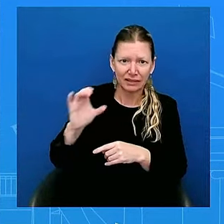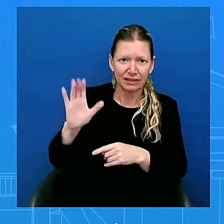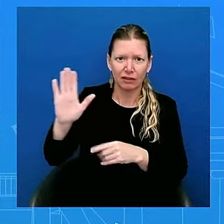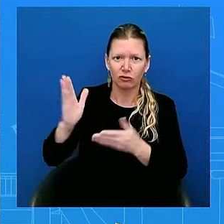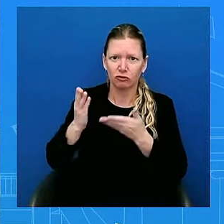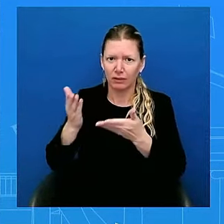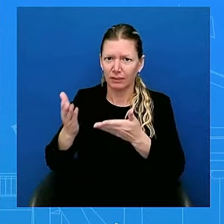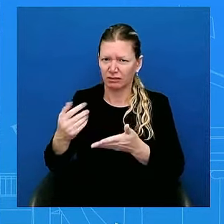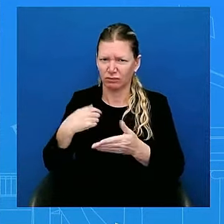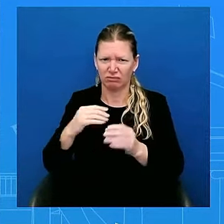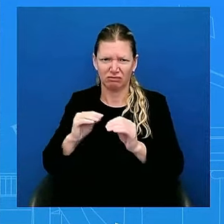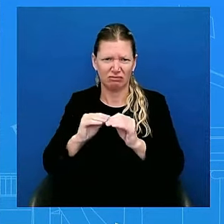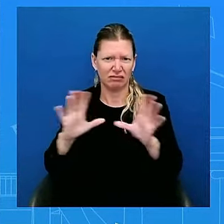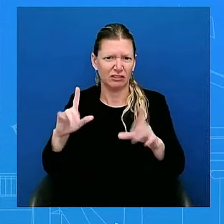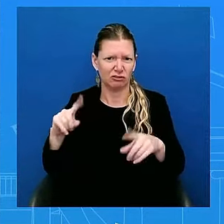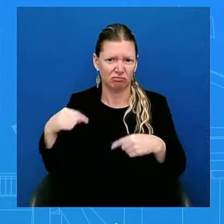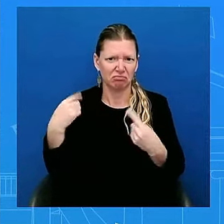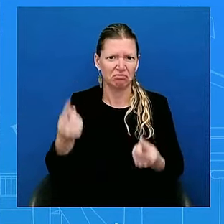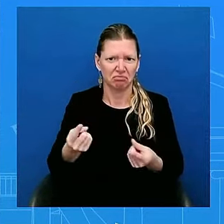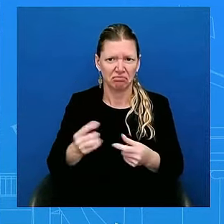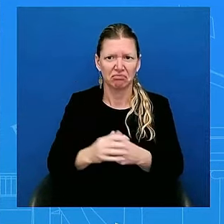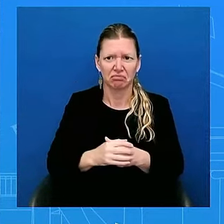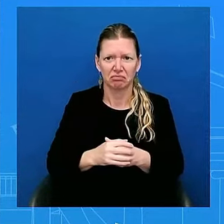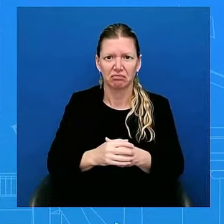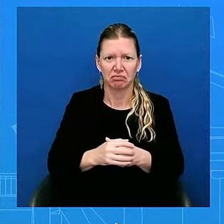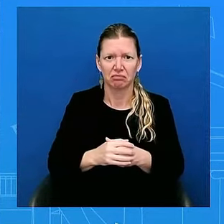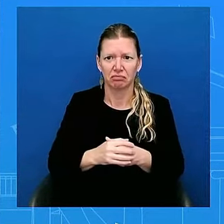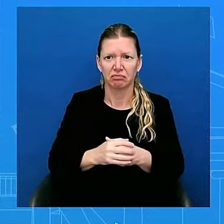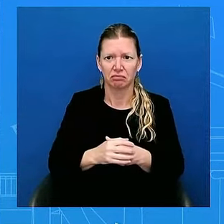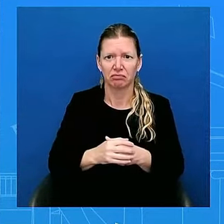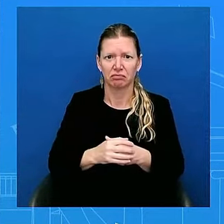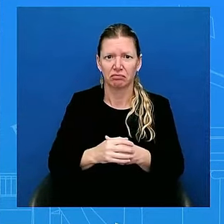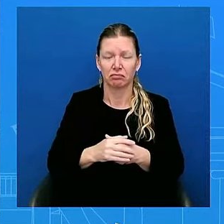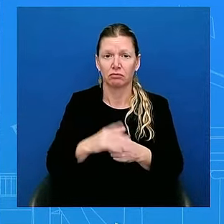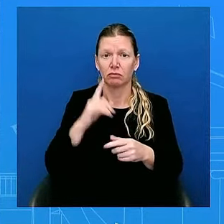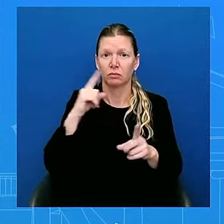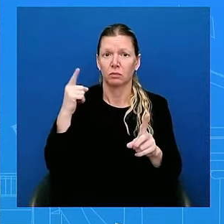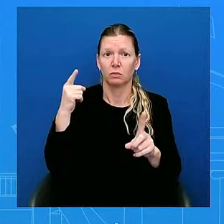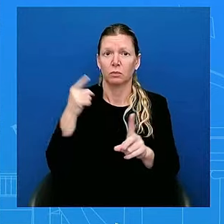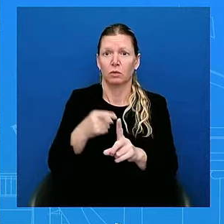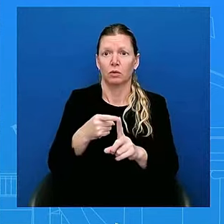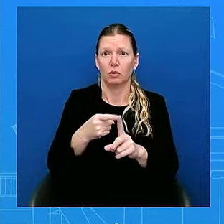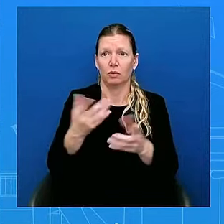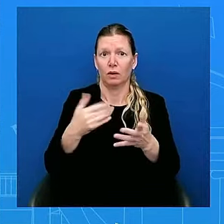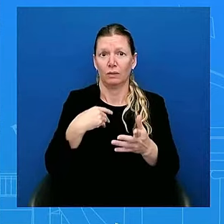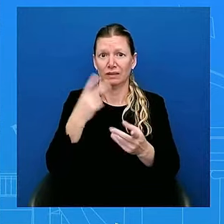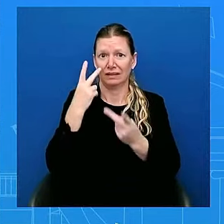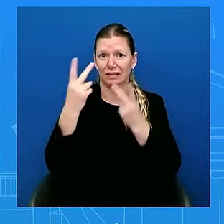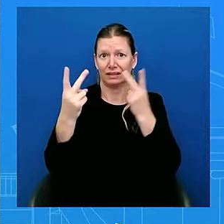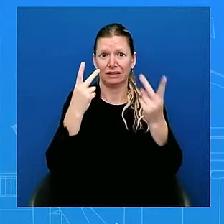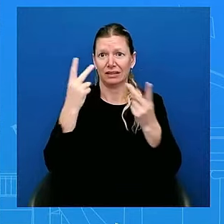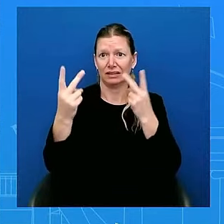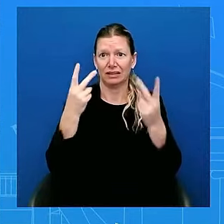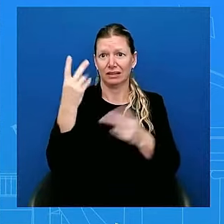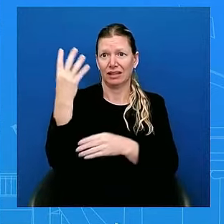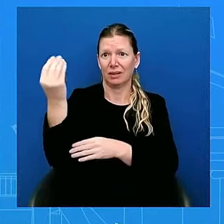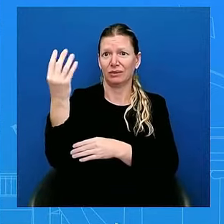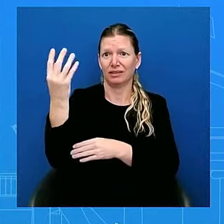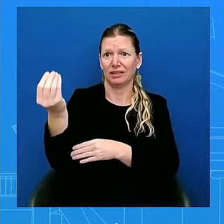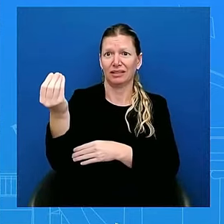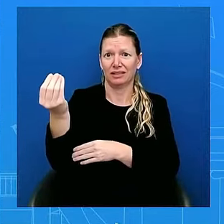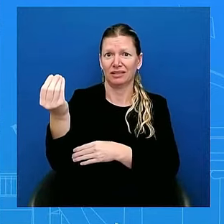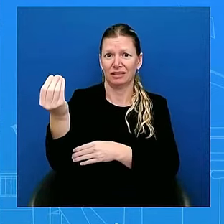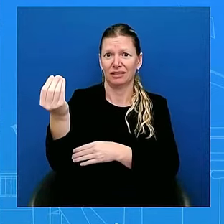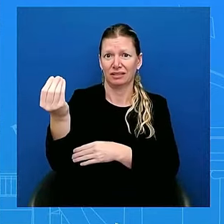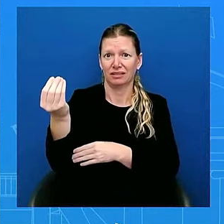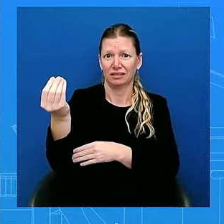Look, when it comes to what we're seeing outside, as you said, the barricades and such, that's